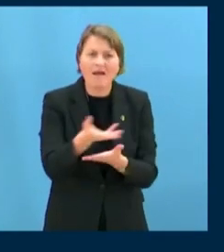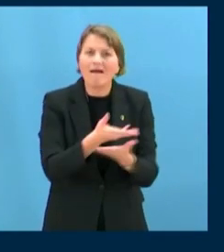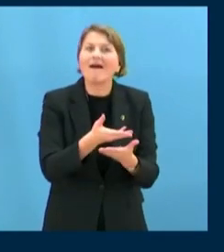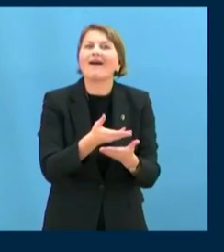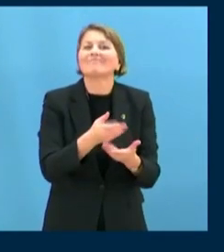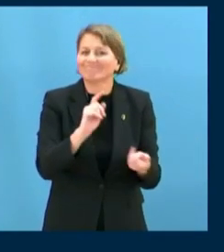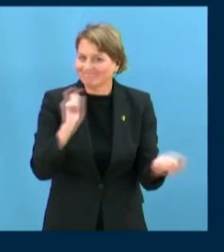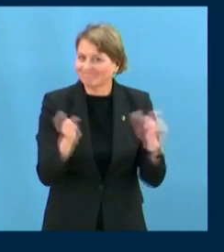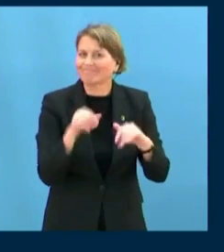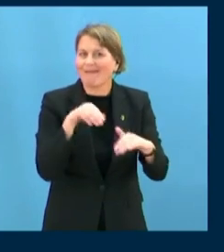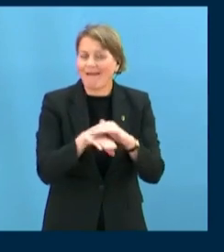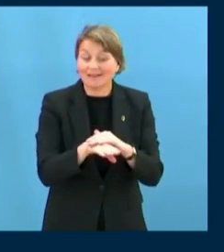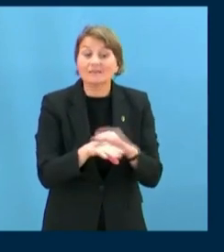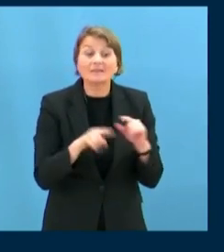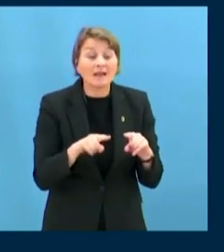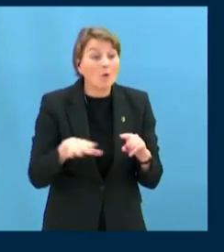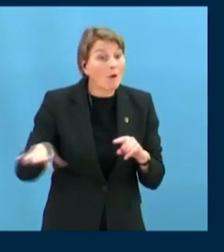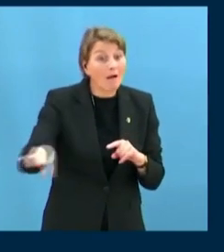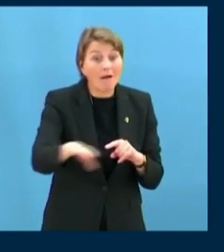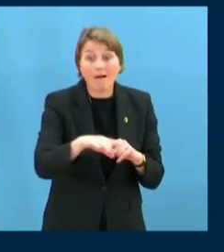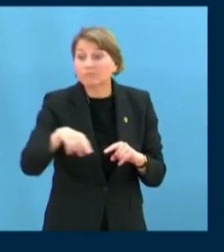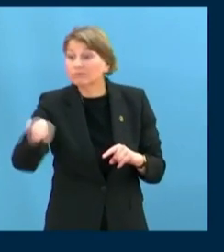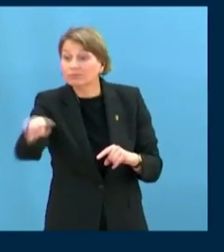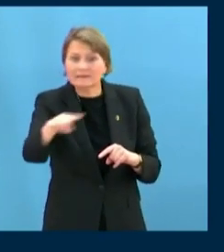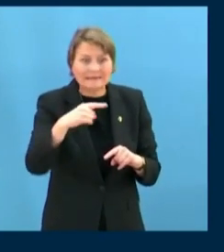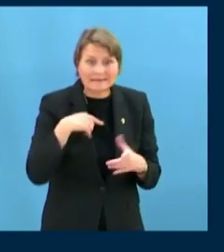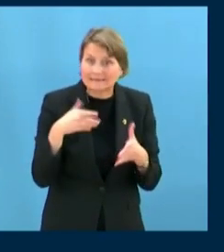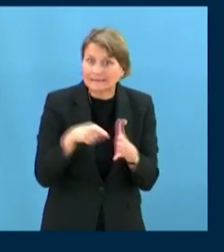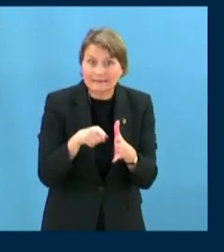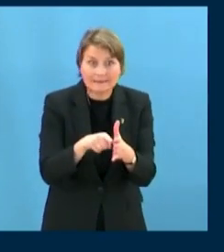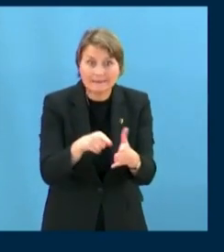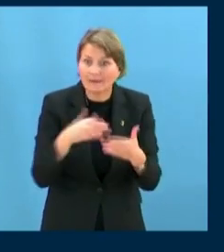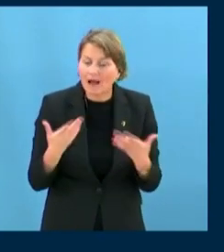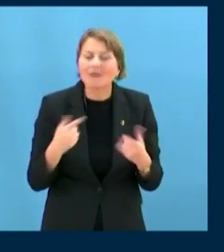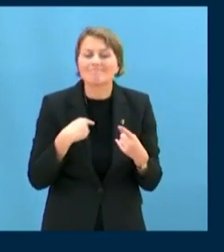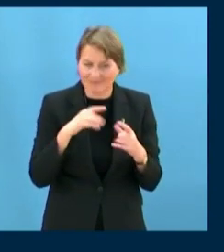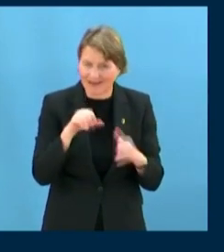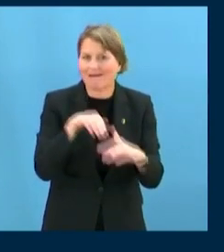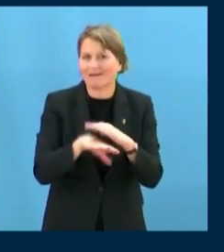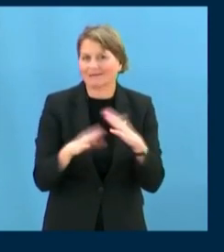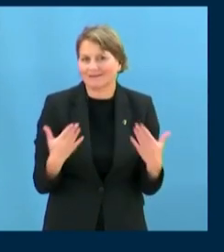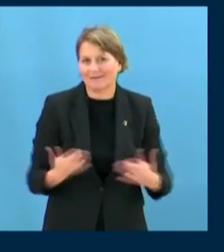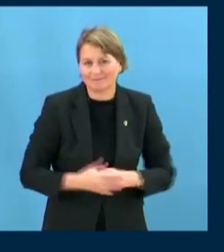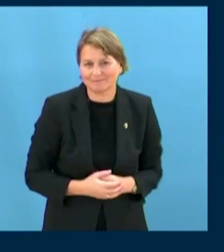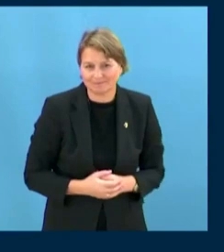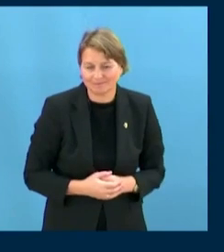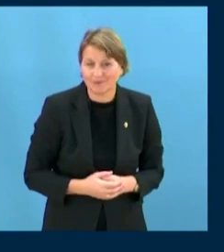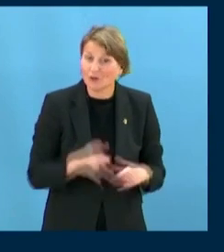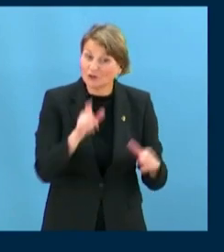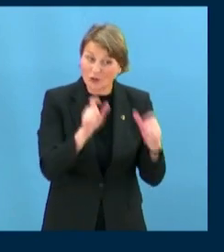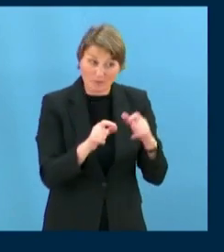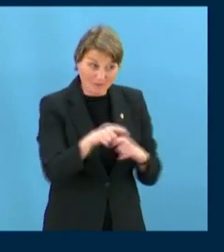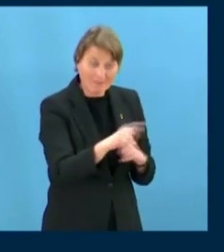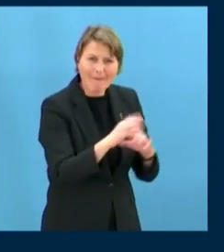groups facing long-term structural discrimination. Enhancing the ability of indigenous peoples to meaningfully